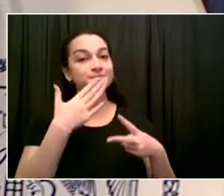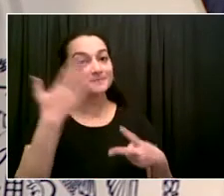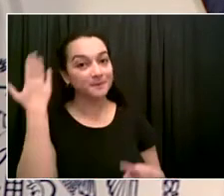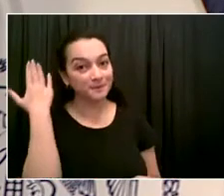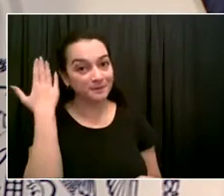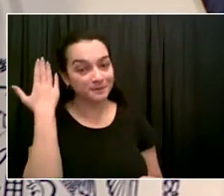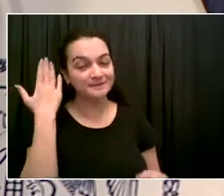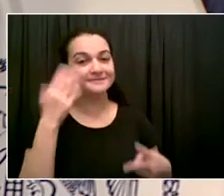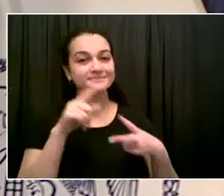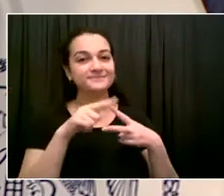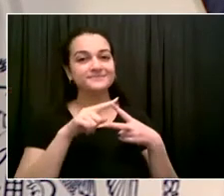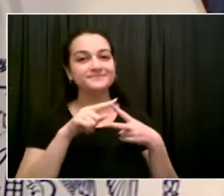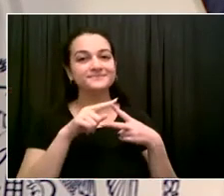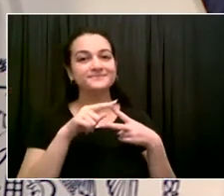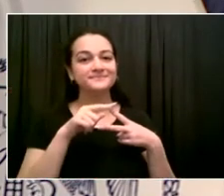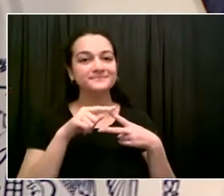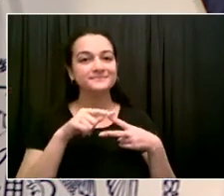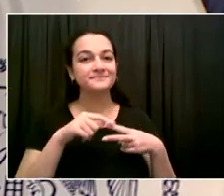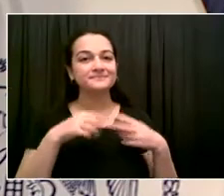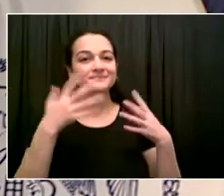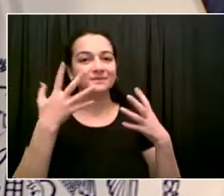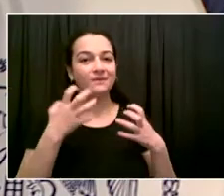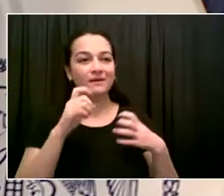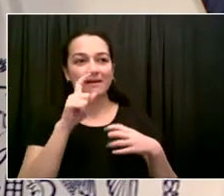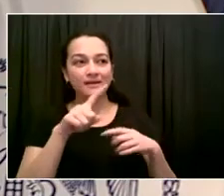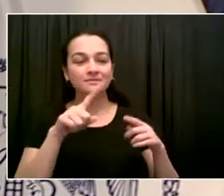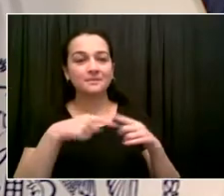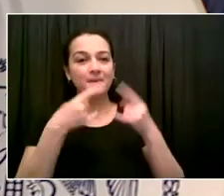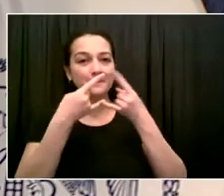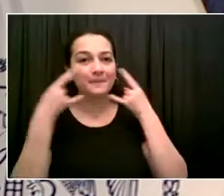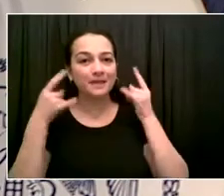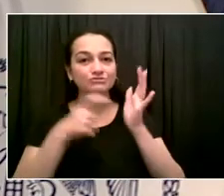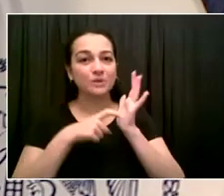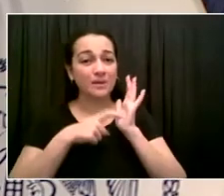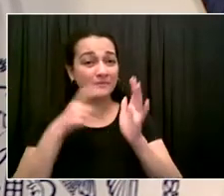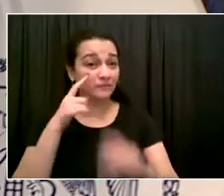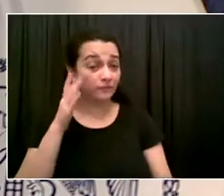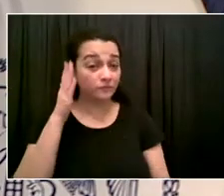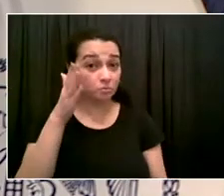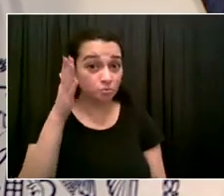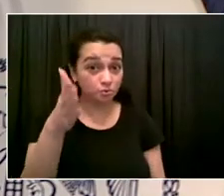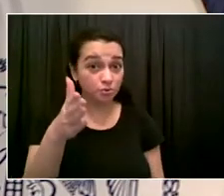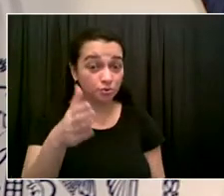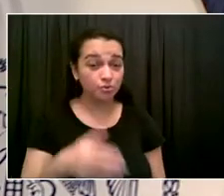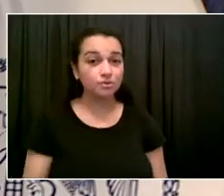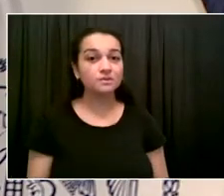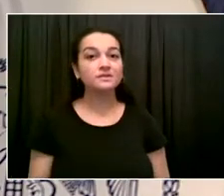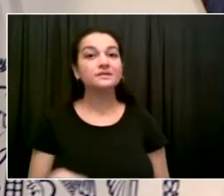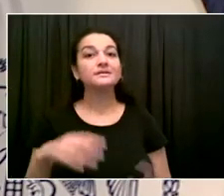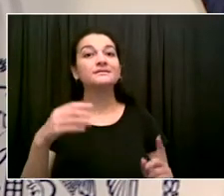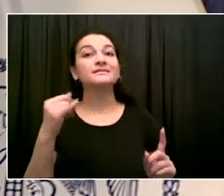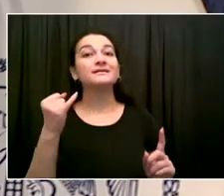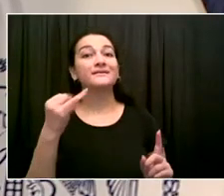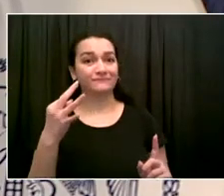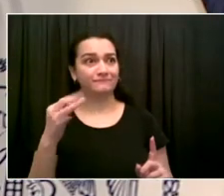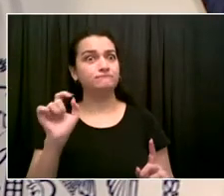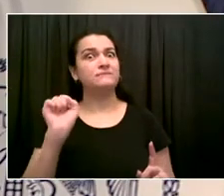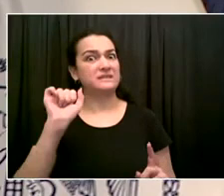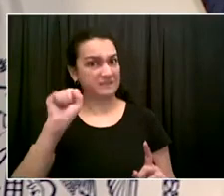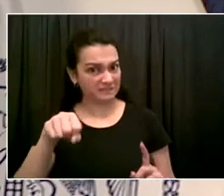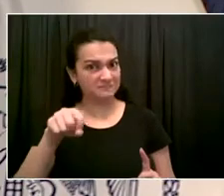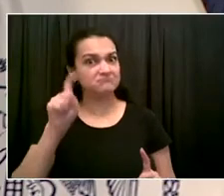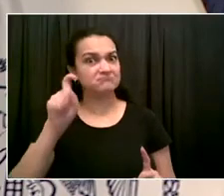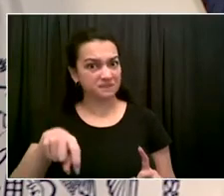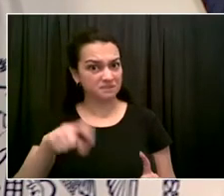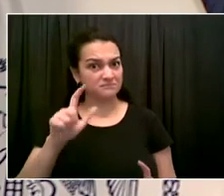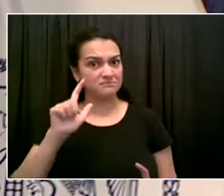in the future, and what would prompt that? Yeah, Emma, all options are on the table. Right now, again, what I want to make